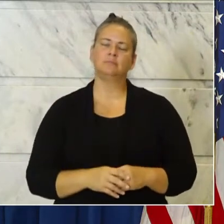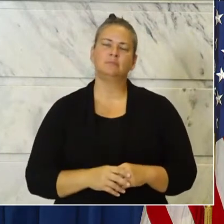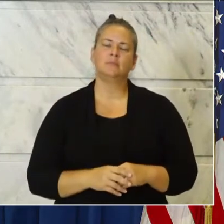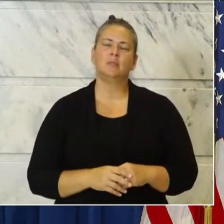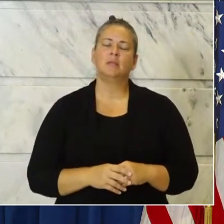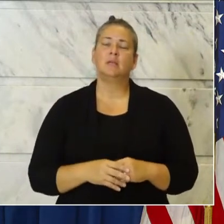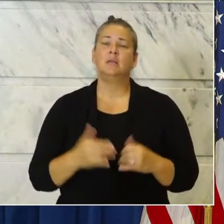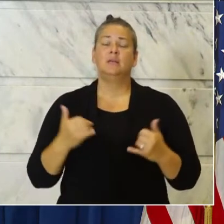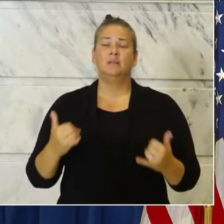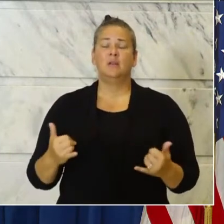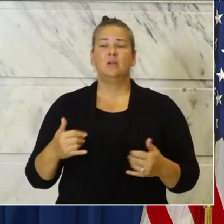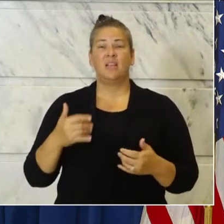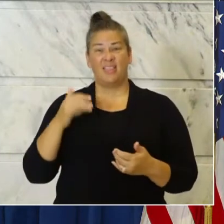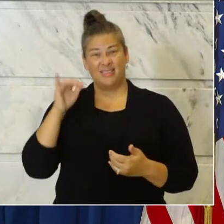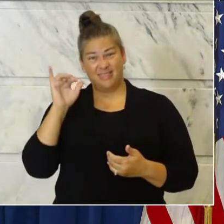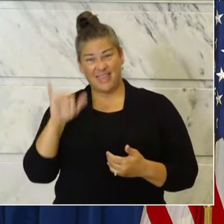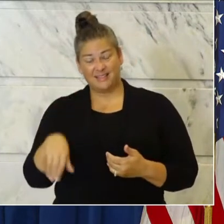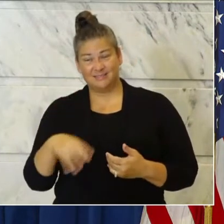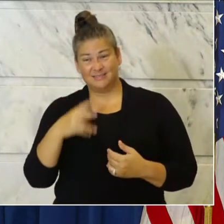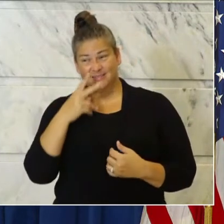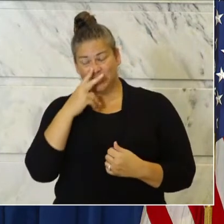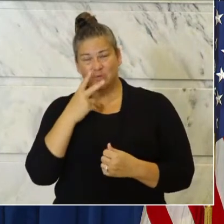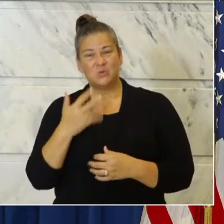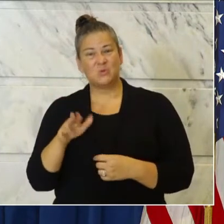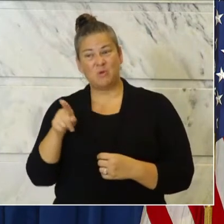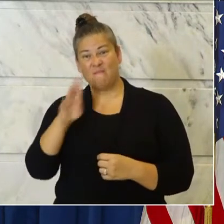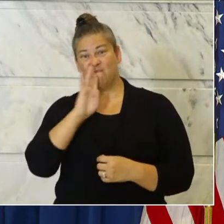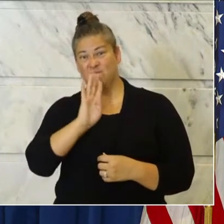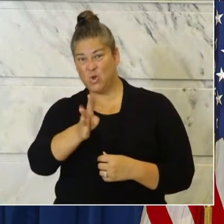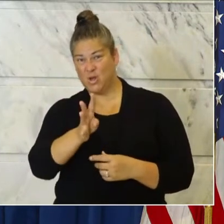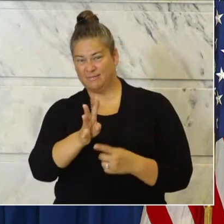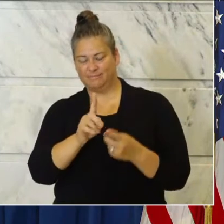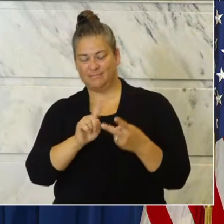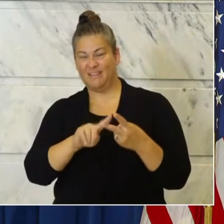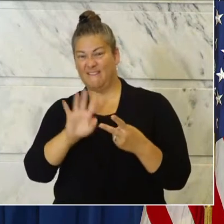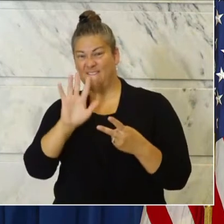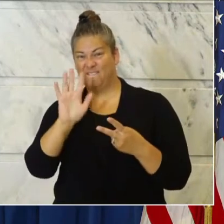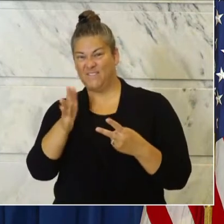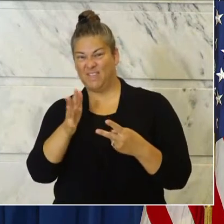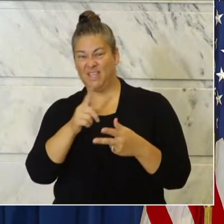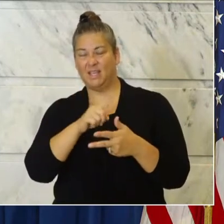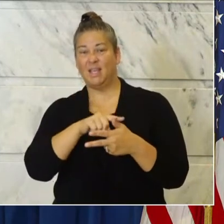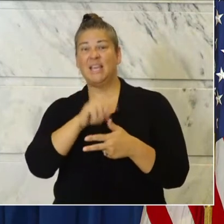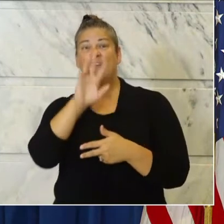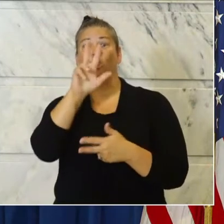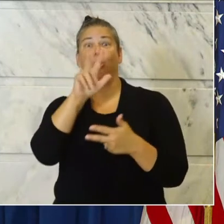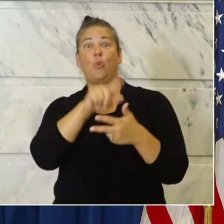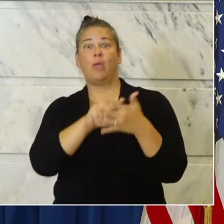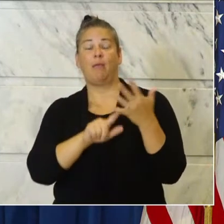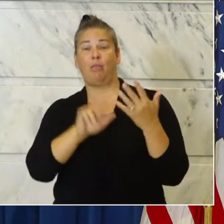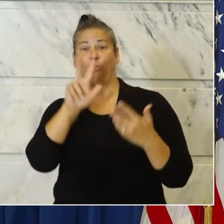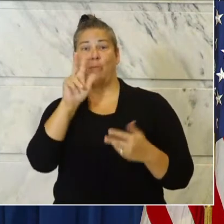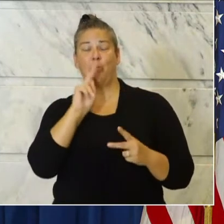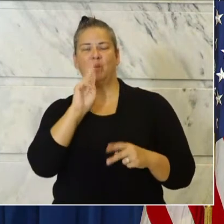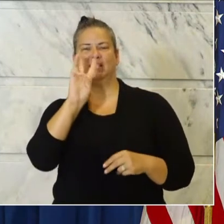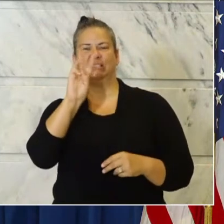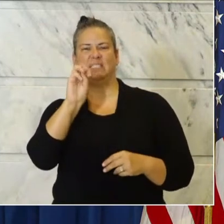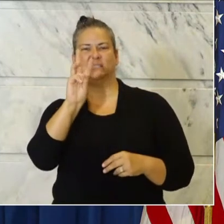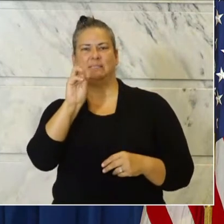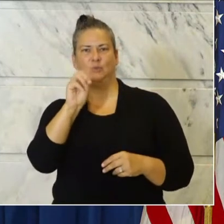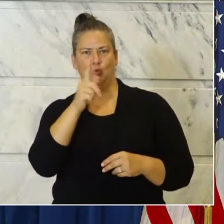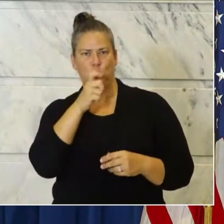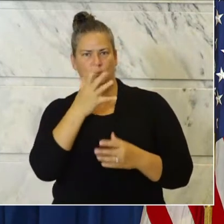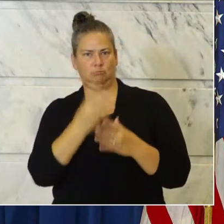today ought to tell us something too. There's one in their forties, one in their fifties and three in their sixties as we see the number of people passing